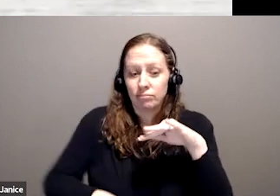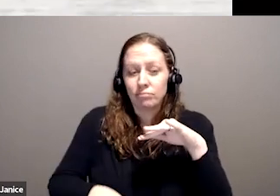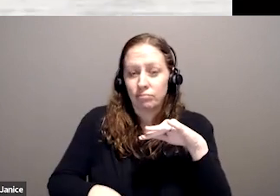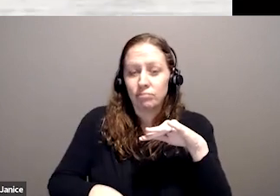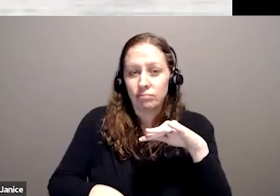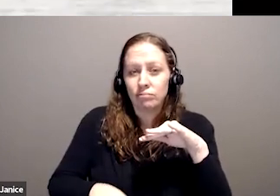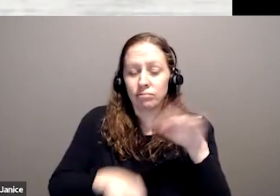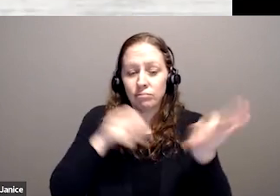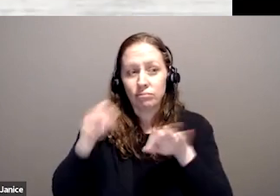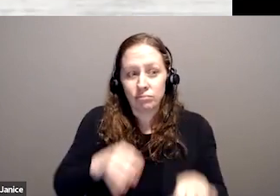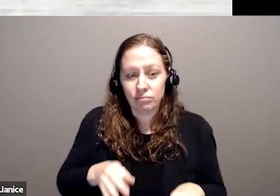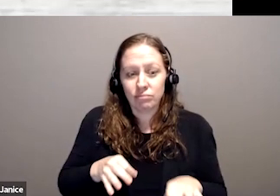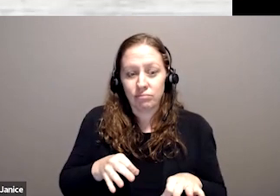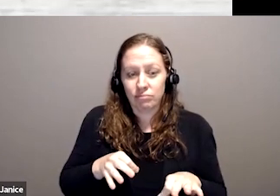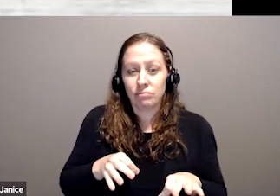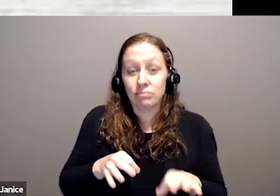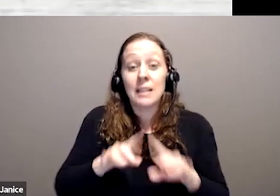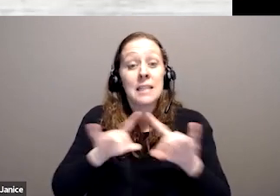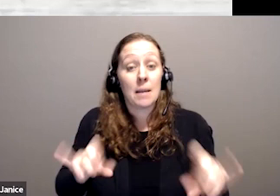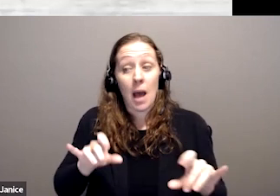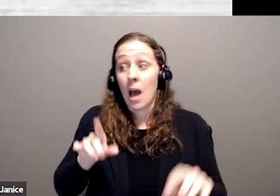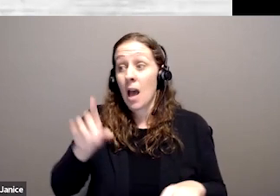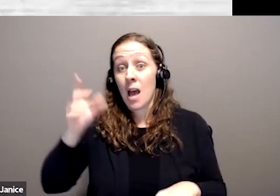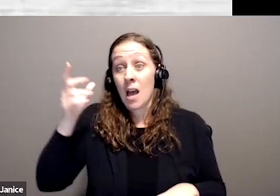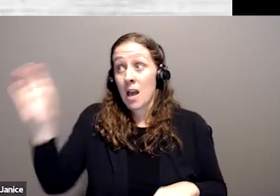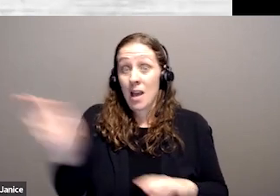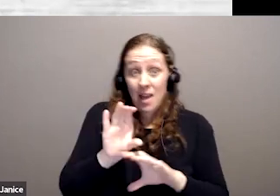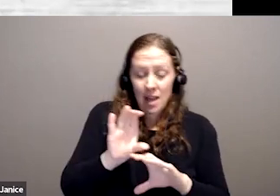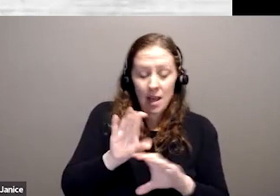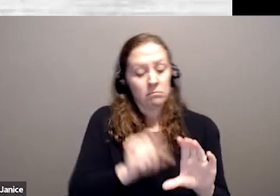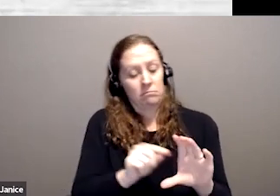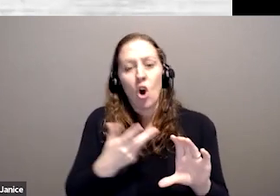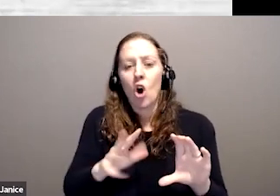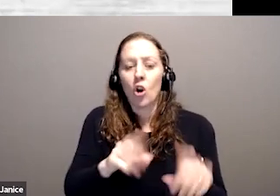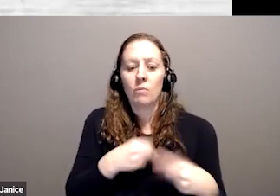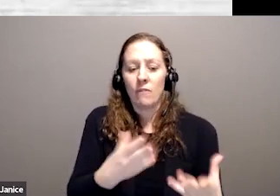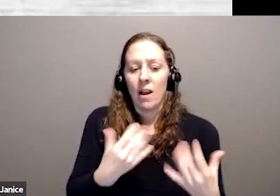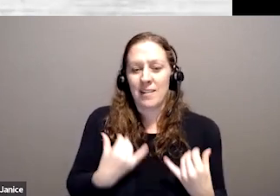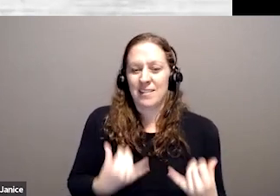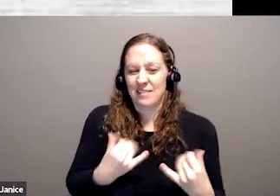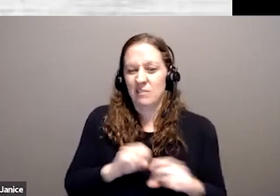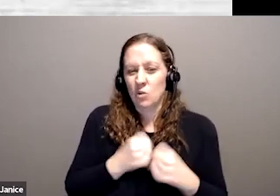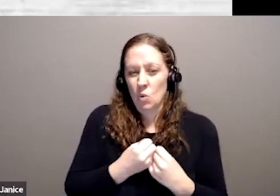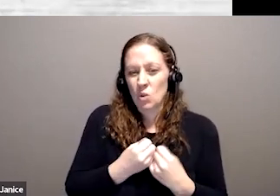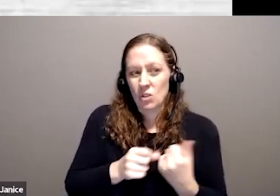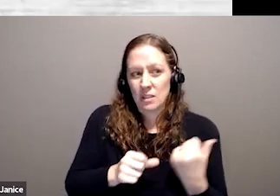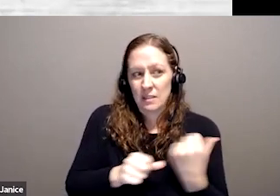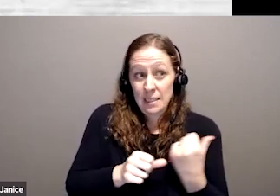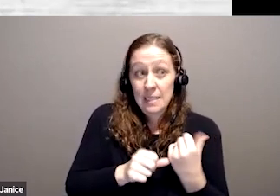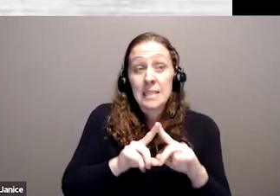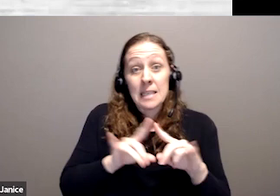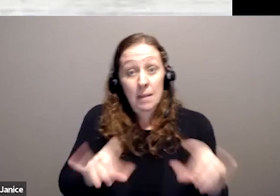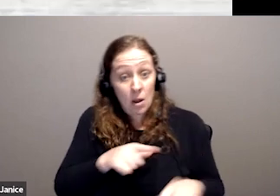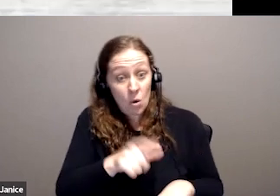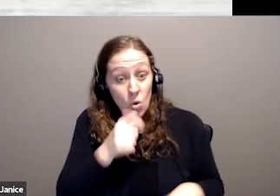while utilizing existing social assistance and meet the needs of recipients with dependents. So